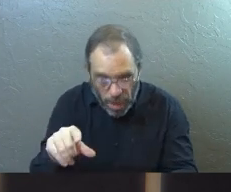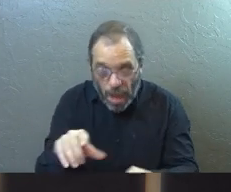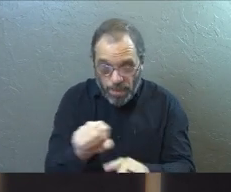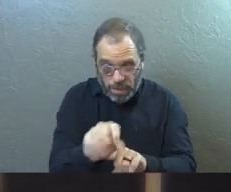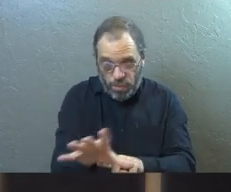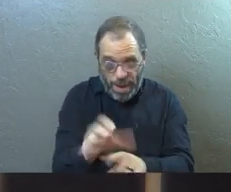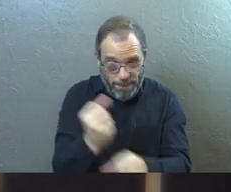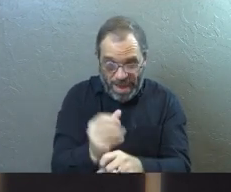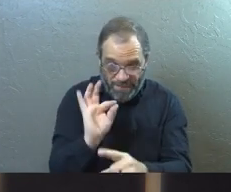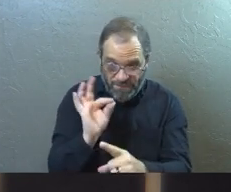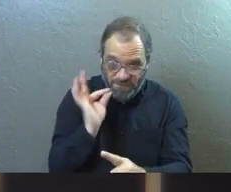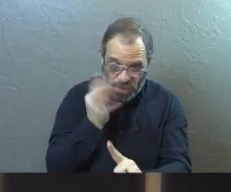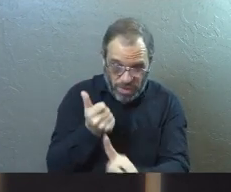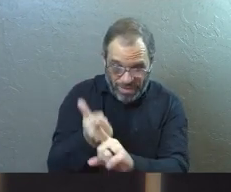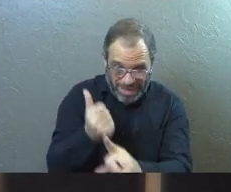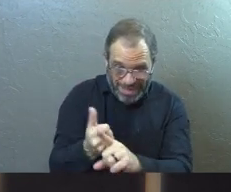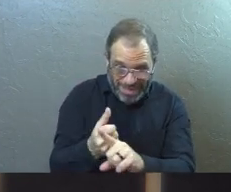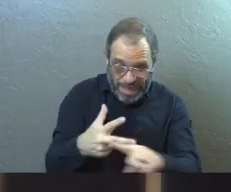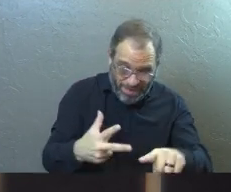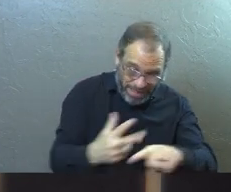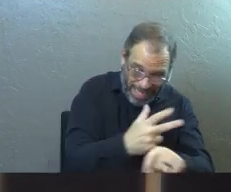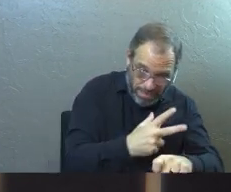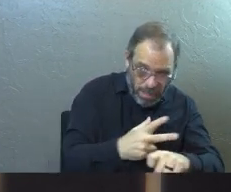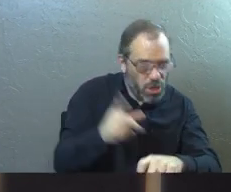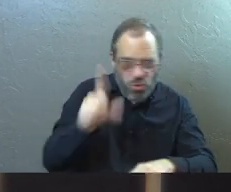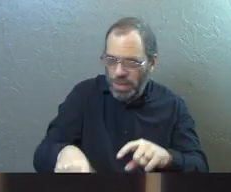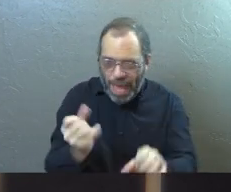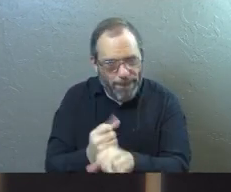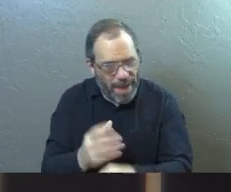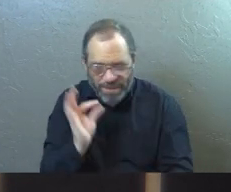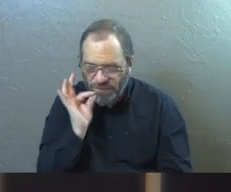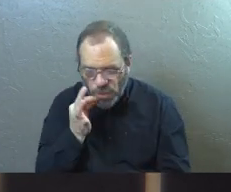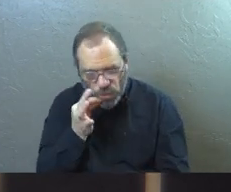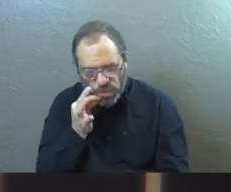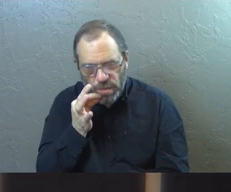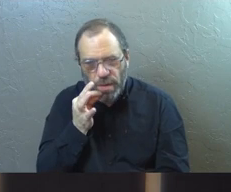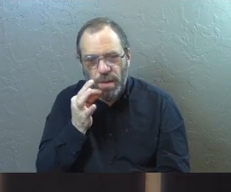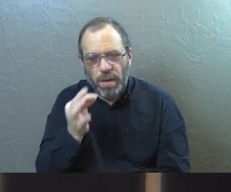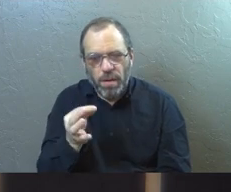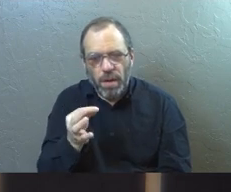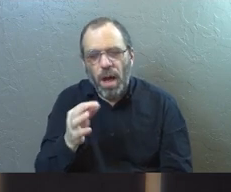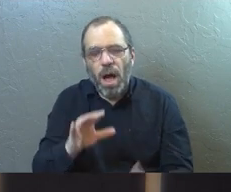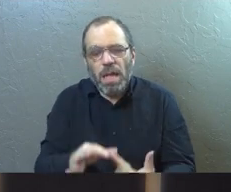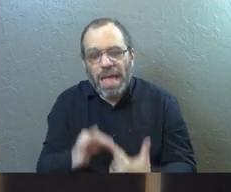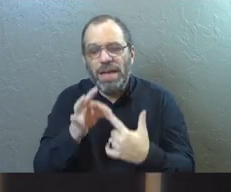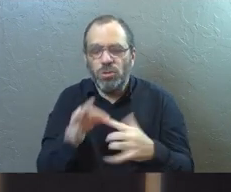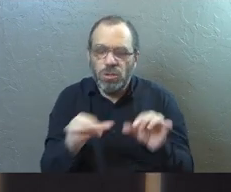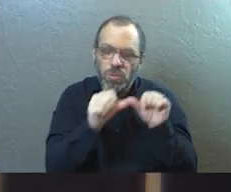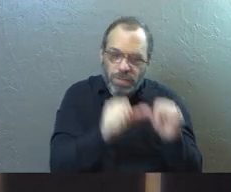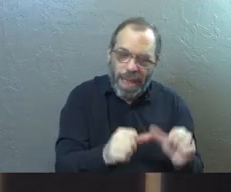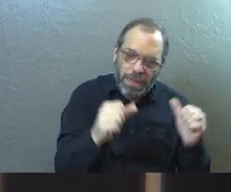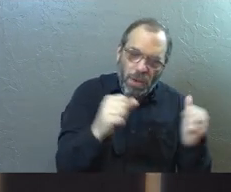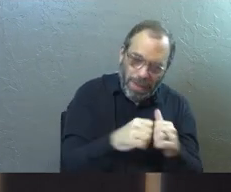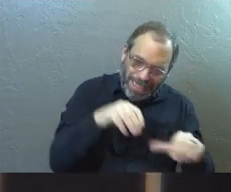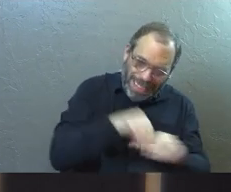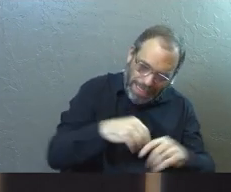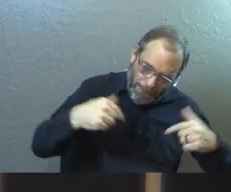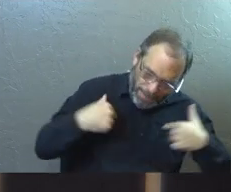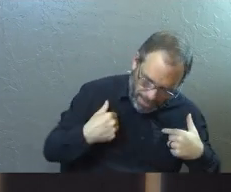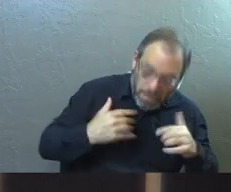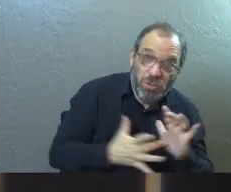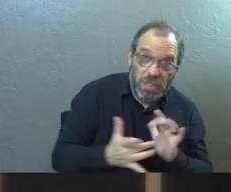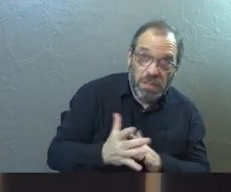a branch cannot produce fruit if it is severed from the vine. And you cannot produce fruit or be fruitful unless you remain in me.